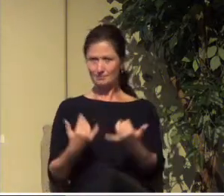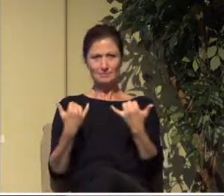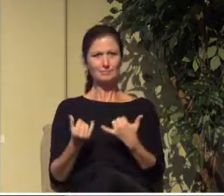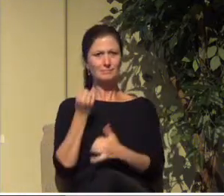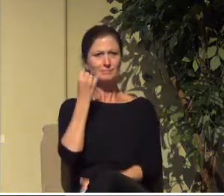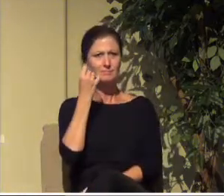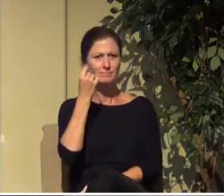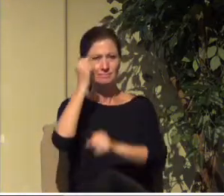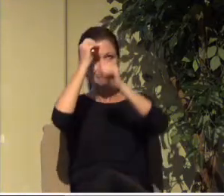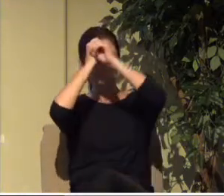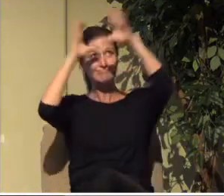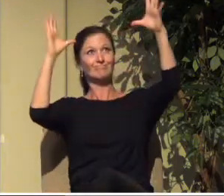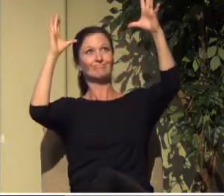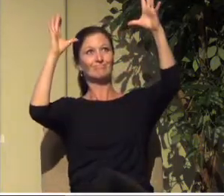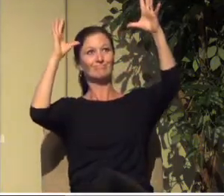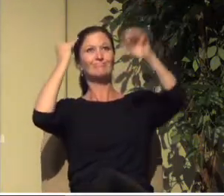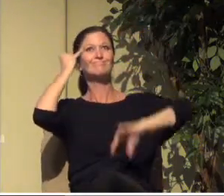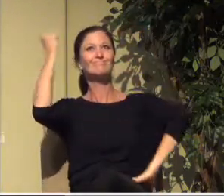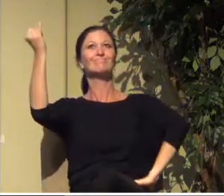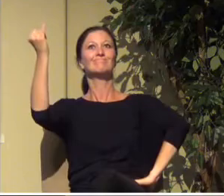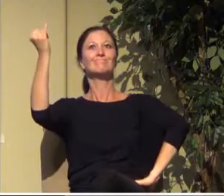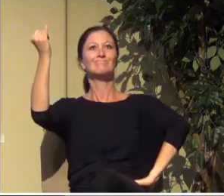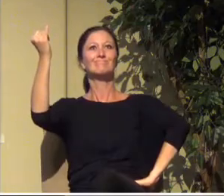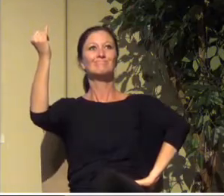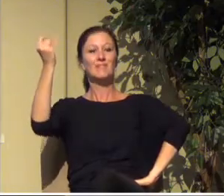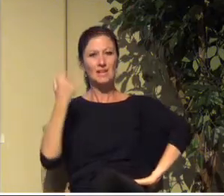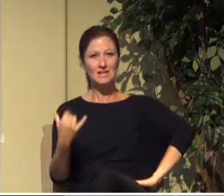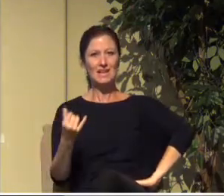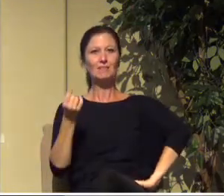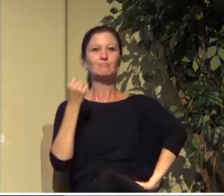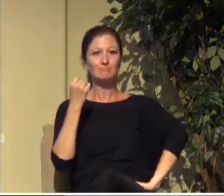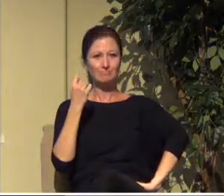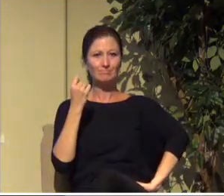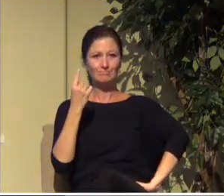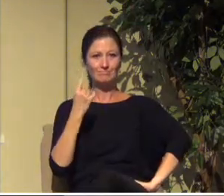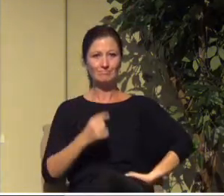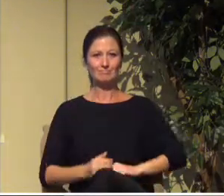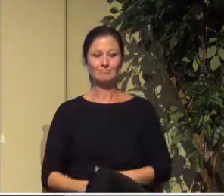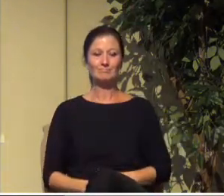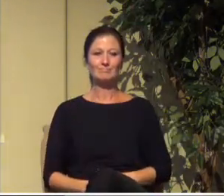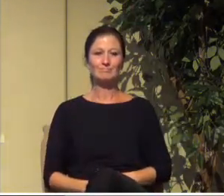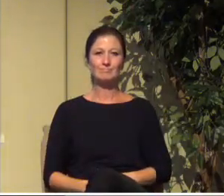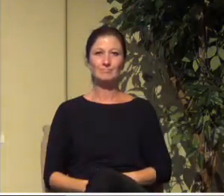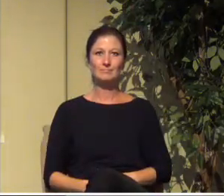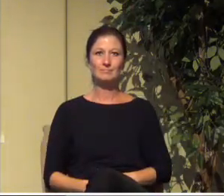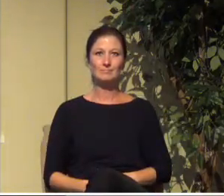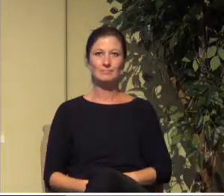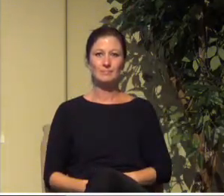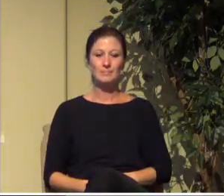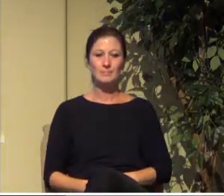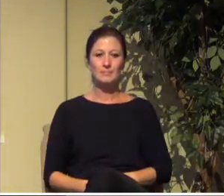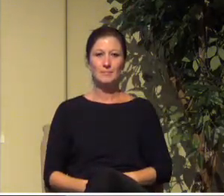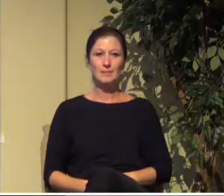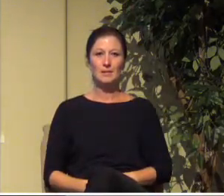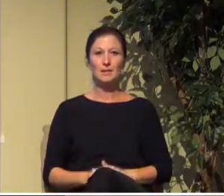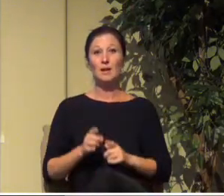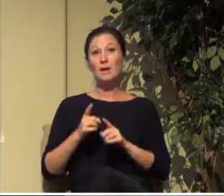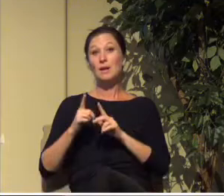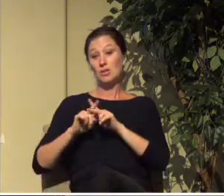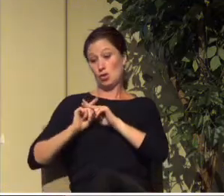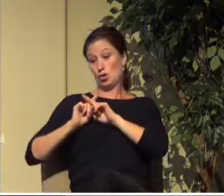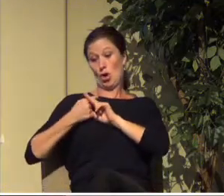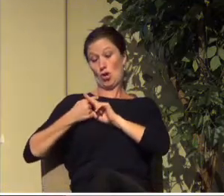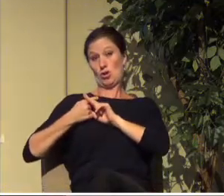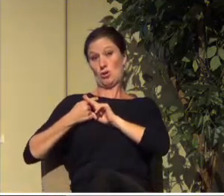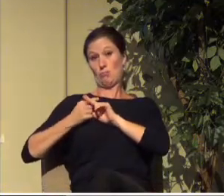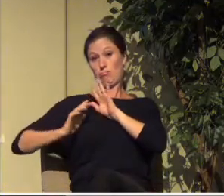Where the ideas lock into place and it's like, ah, there we go. Right? Okay. From the start, God had a plan